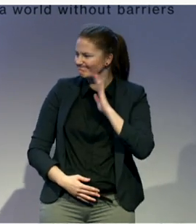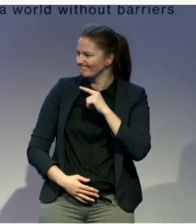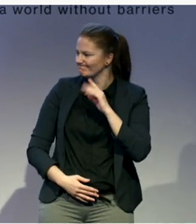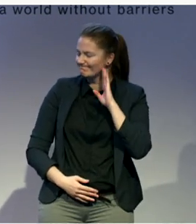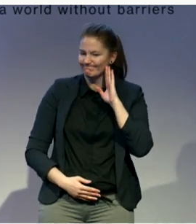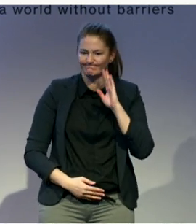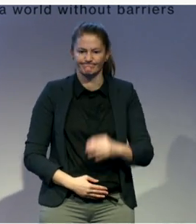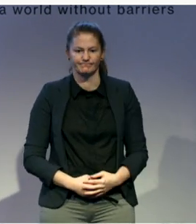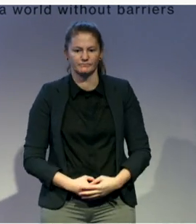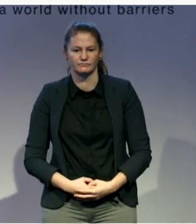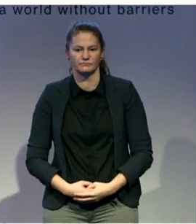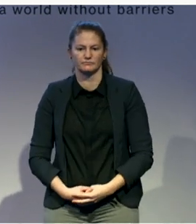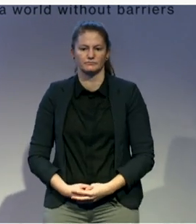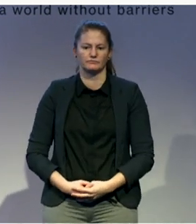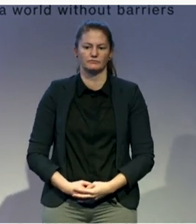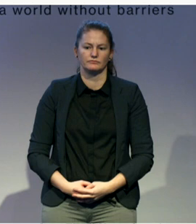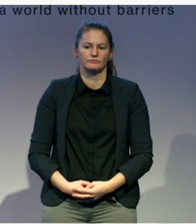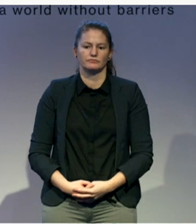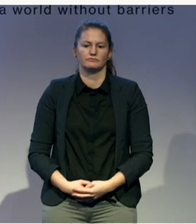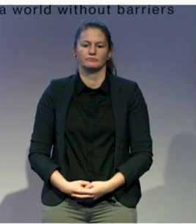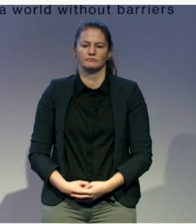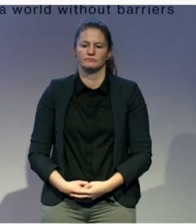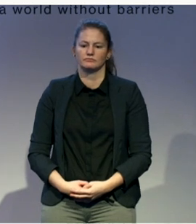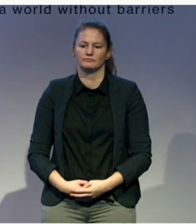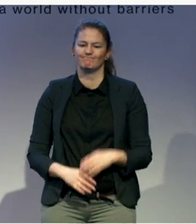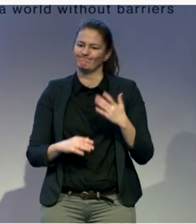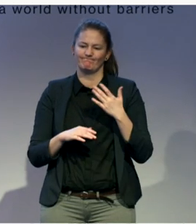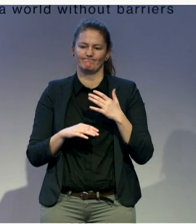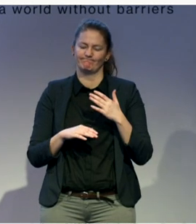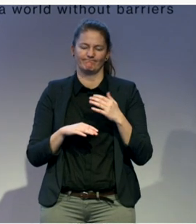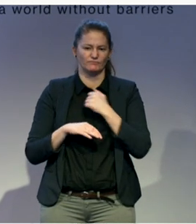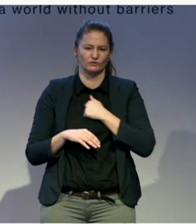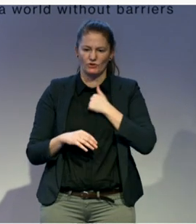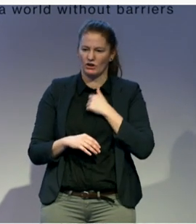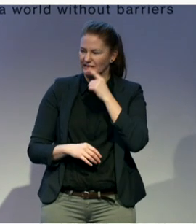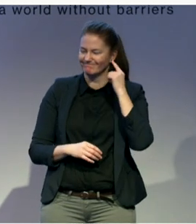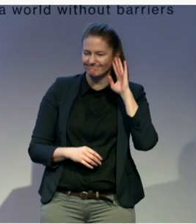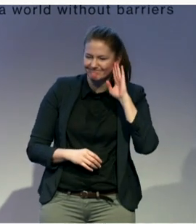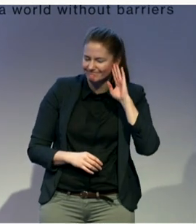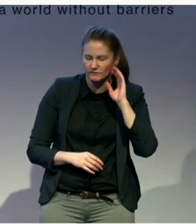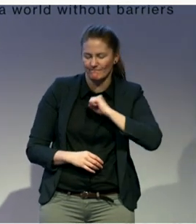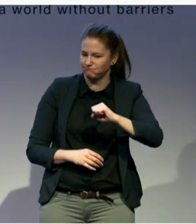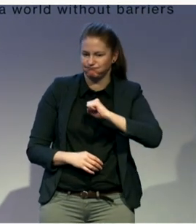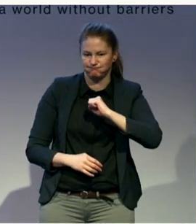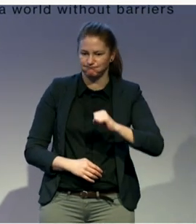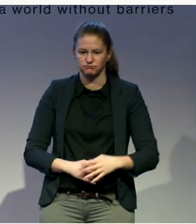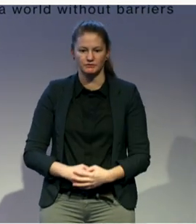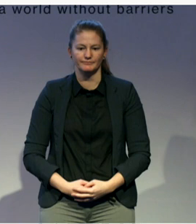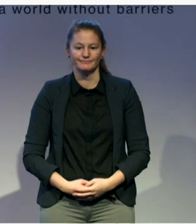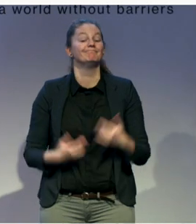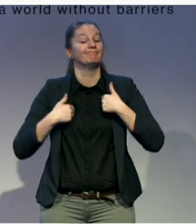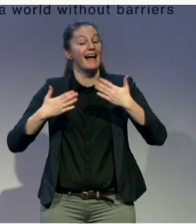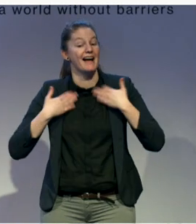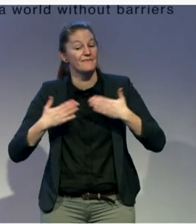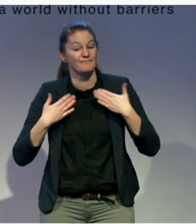to provide 1 million cataract surgeries, among many things. So I'm looking forward to hearing from each of our panelists about the initiatives